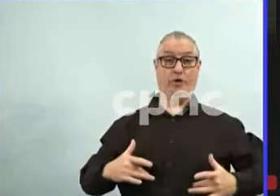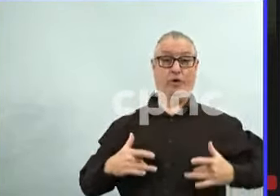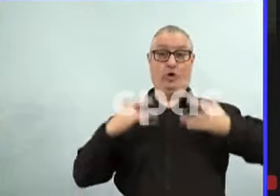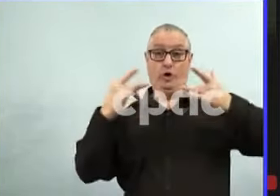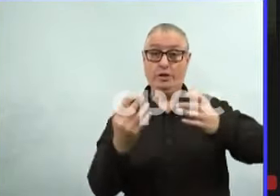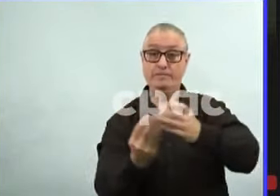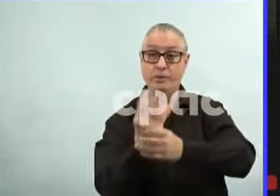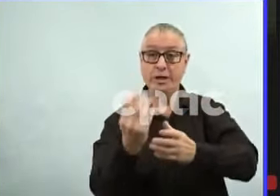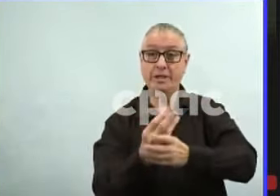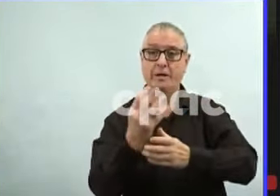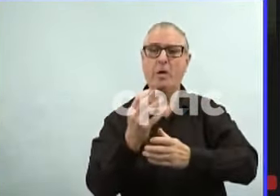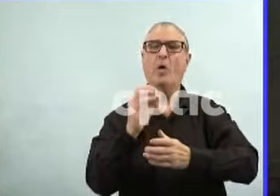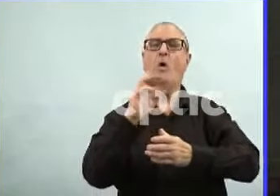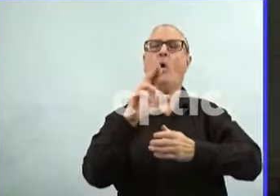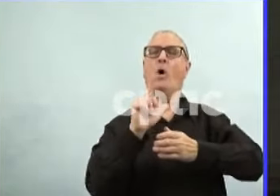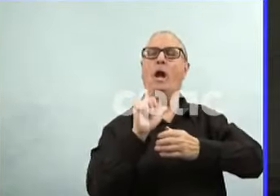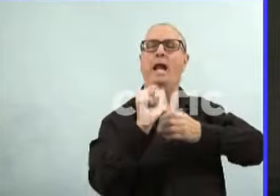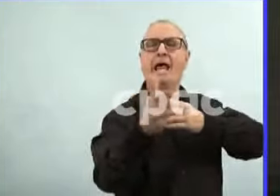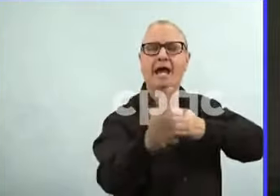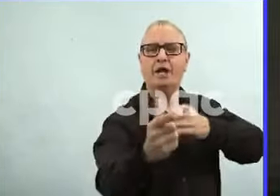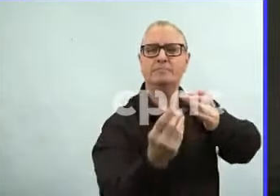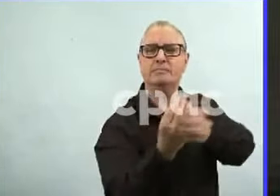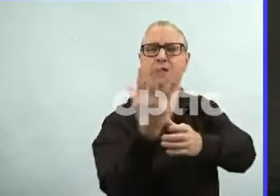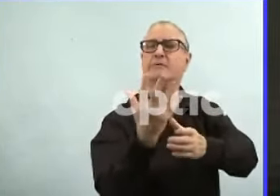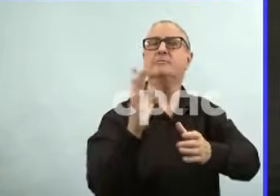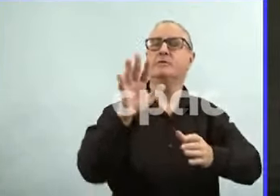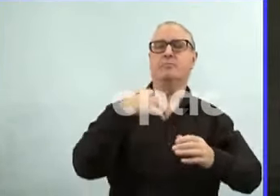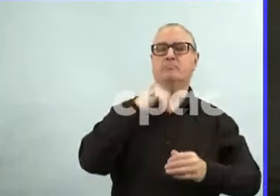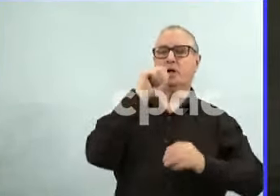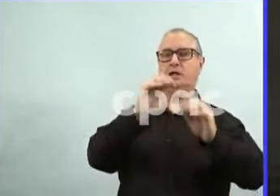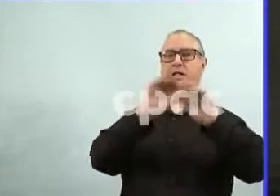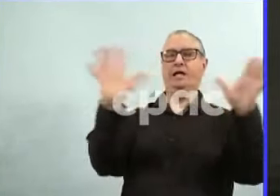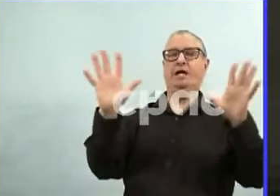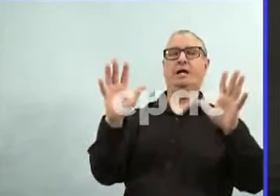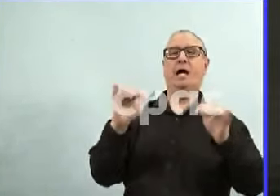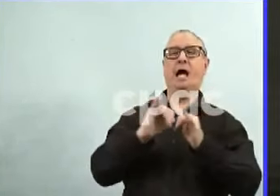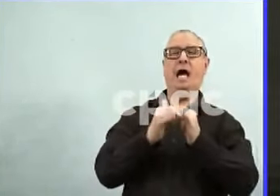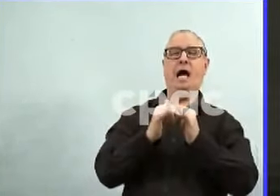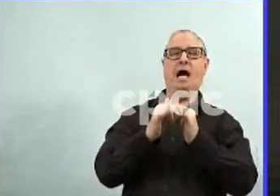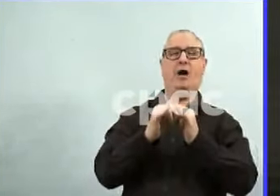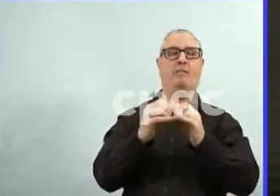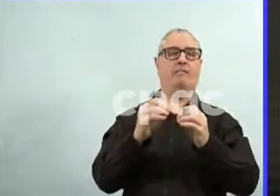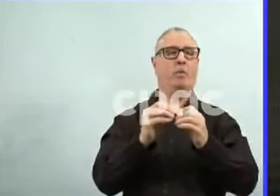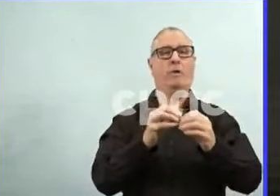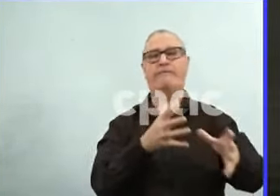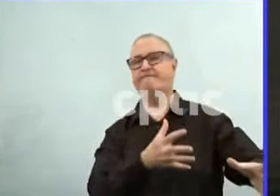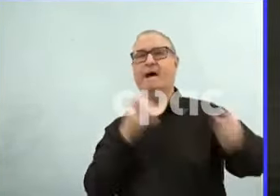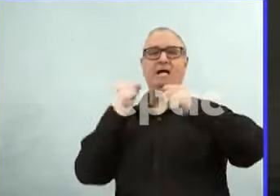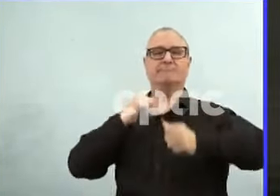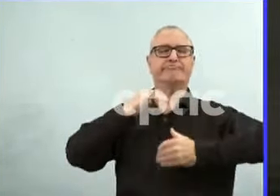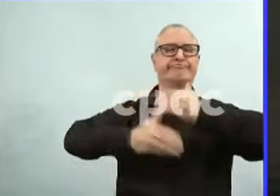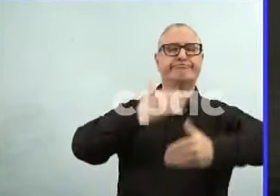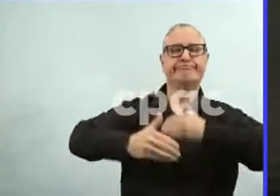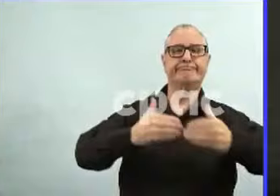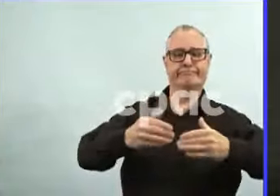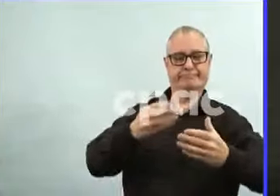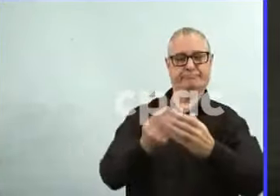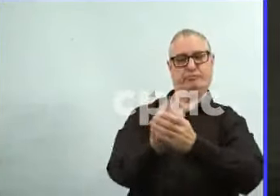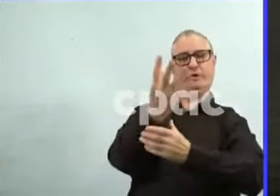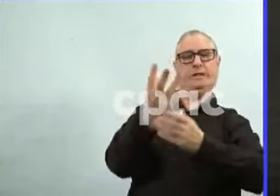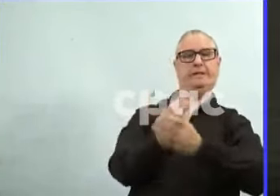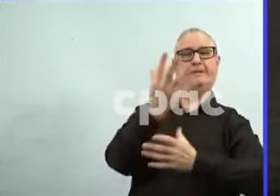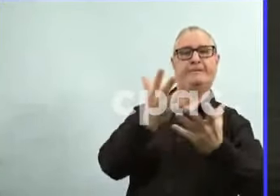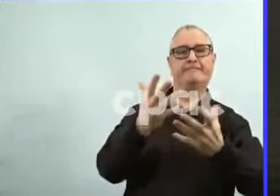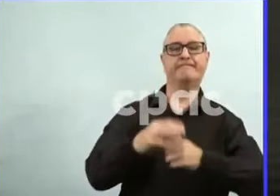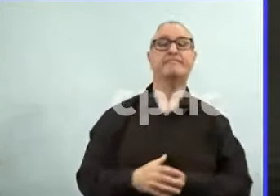accelerate it? Again, it's really hard to predict that future. We're looking at this on a daily basis. Our orders are